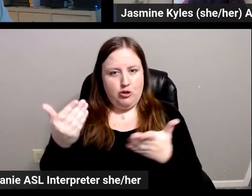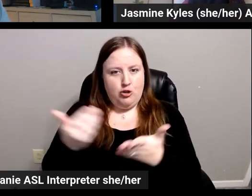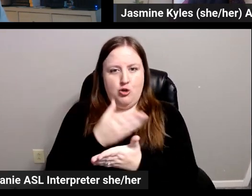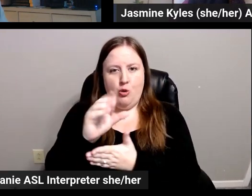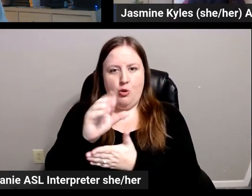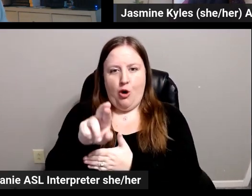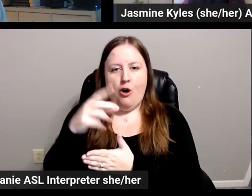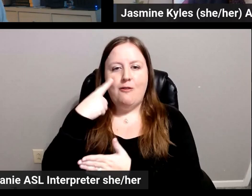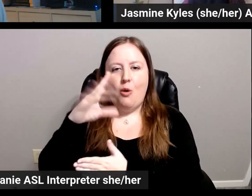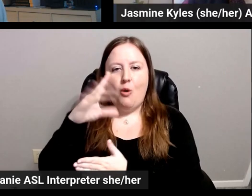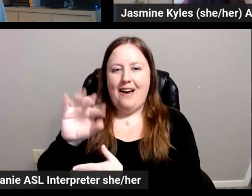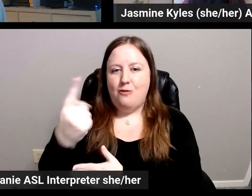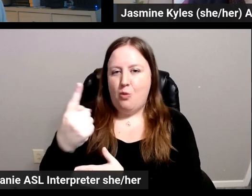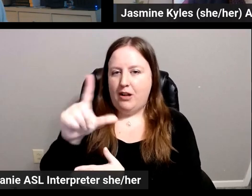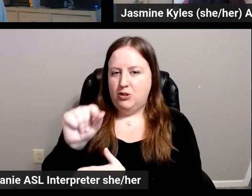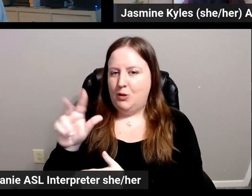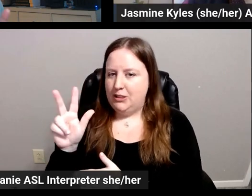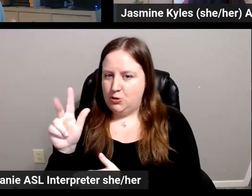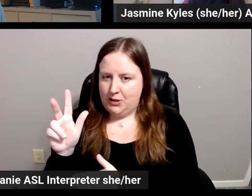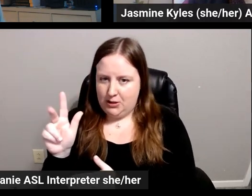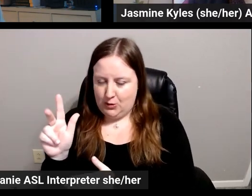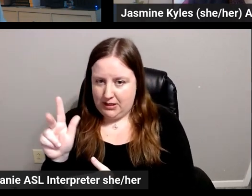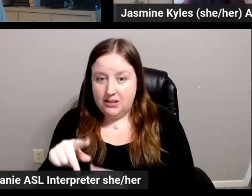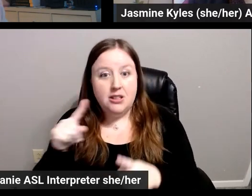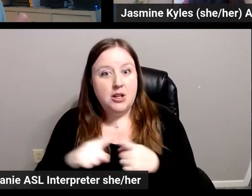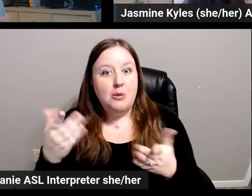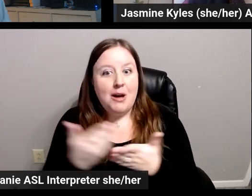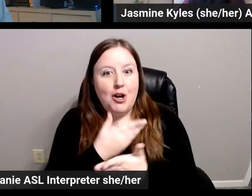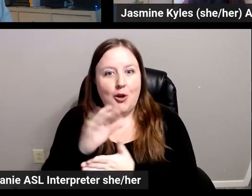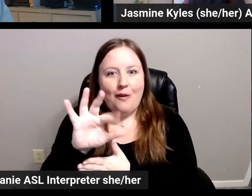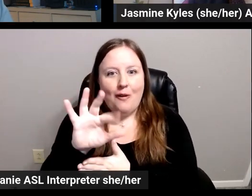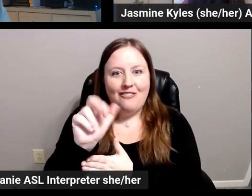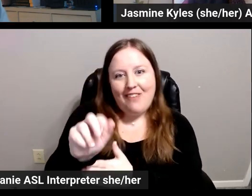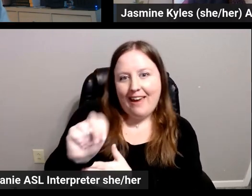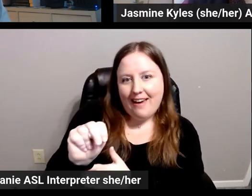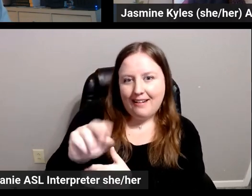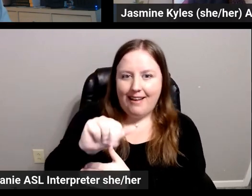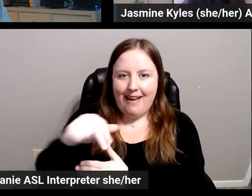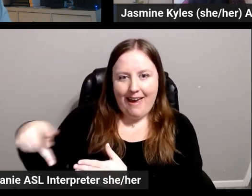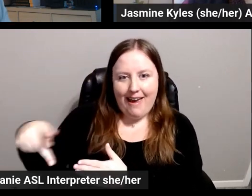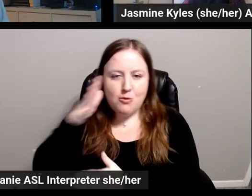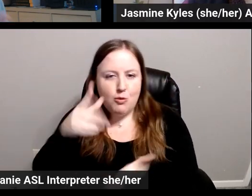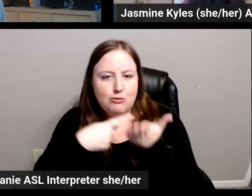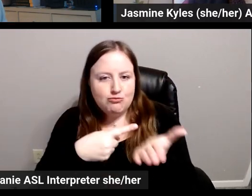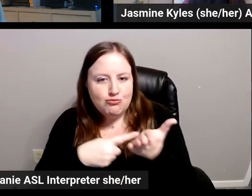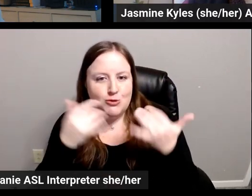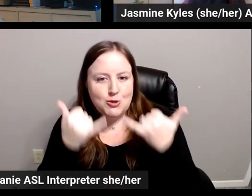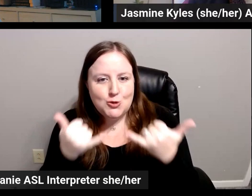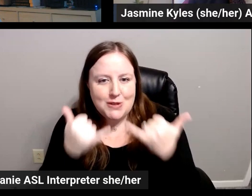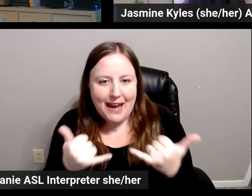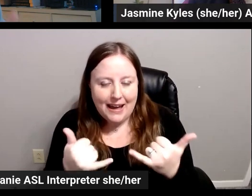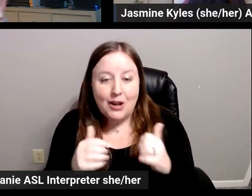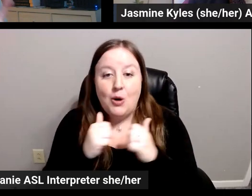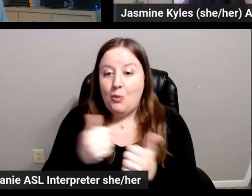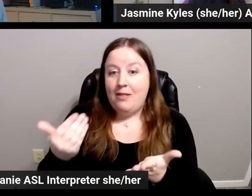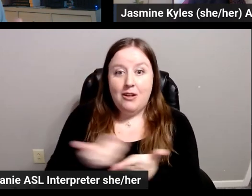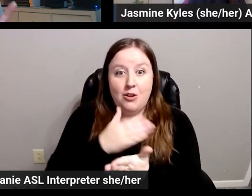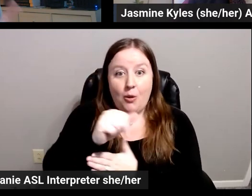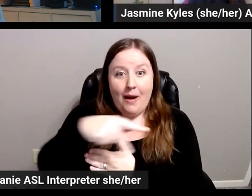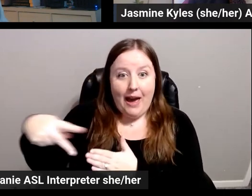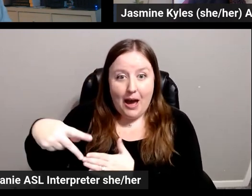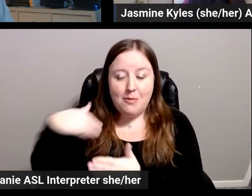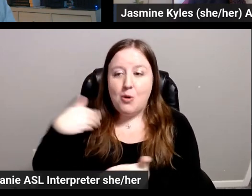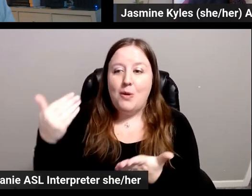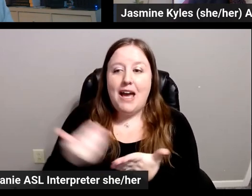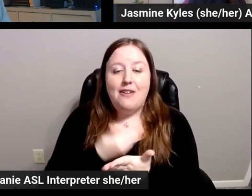season. But additional to that, there's a new fan app and that's what we're here to talk about today. So to go with the new fan app, we have a